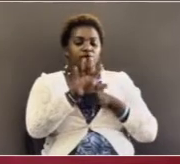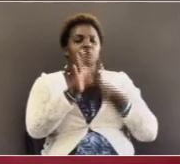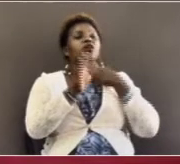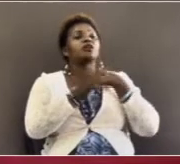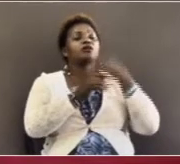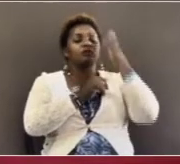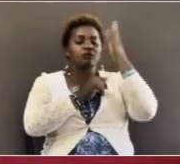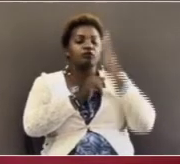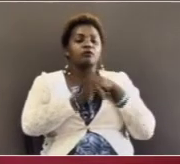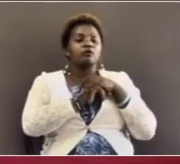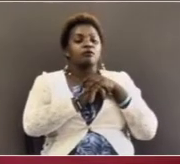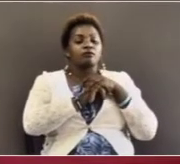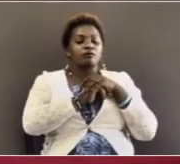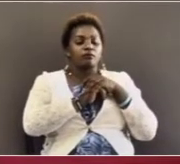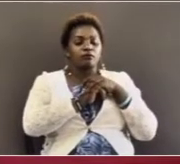we need you